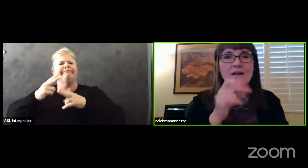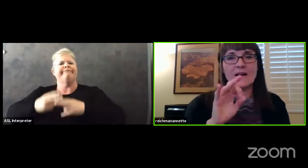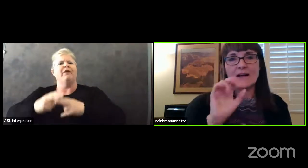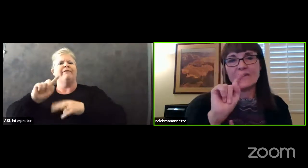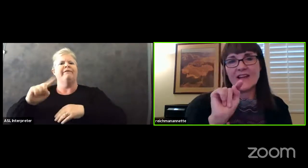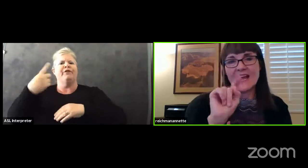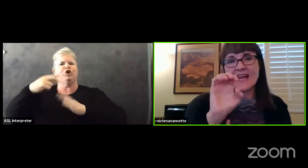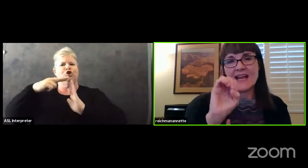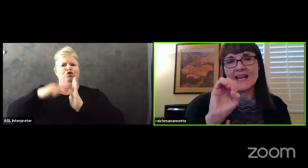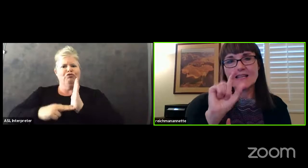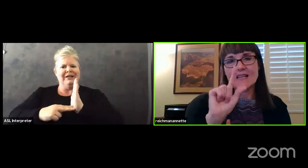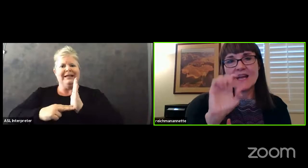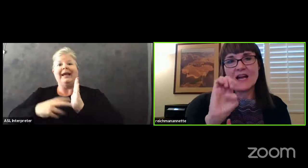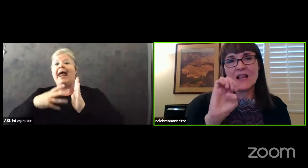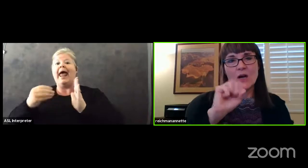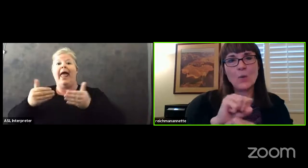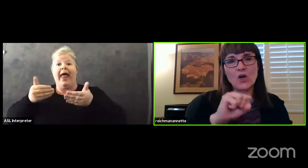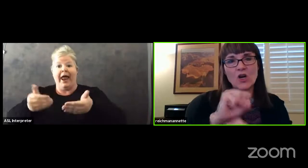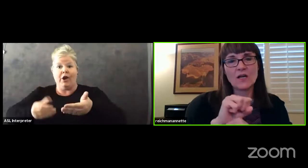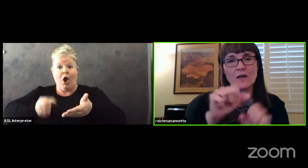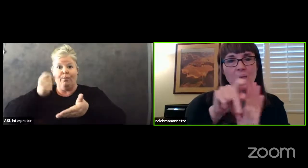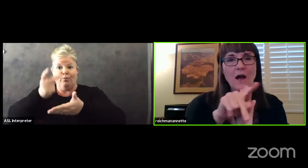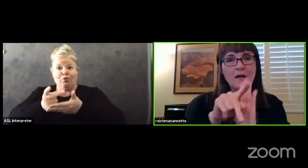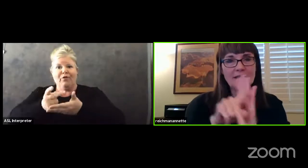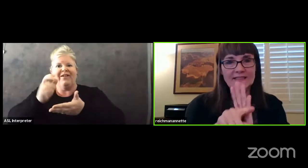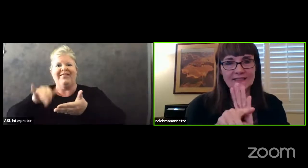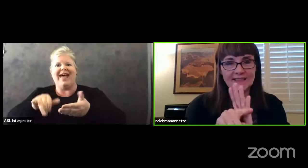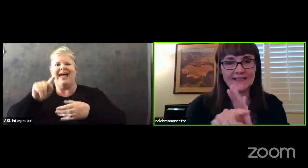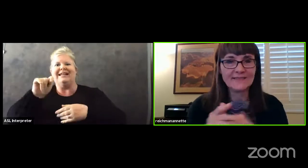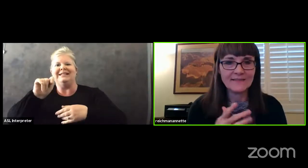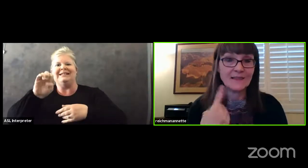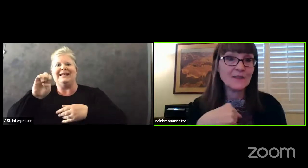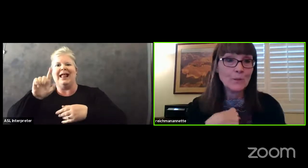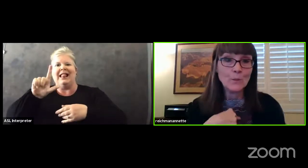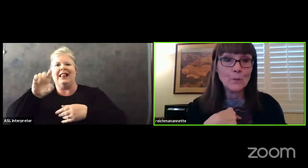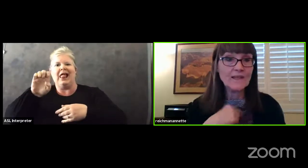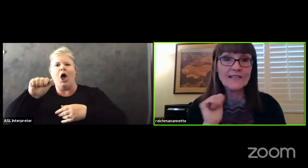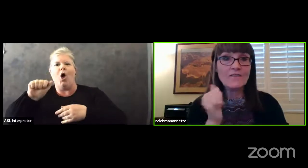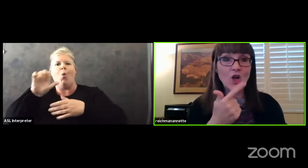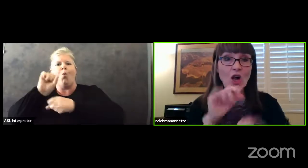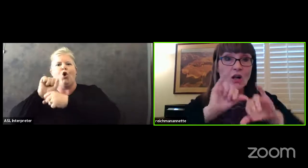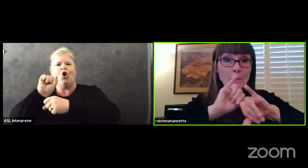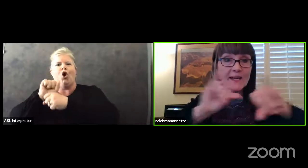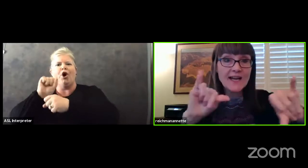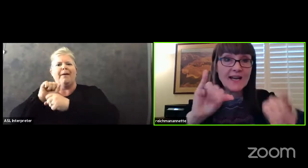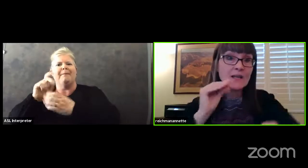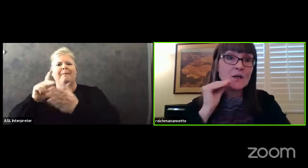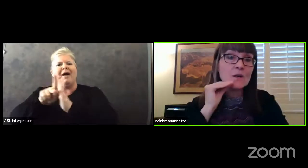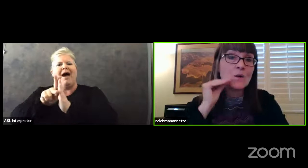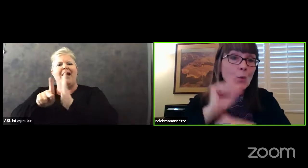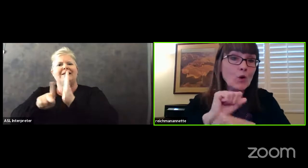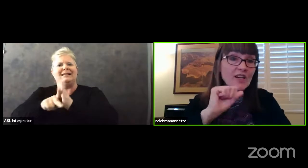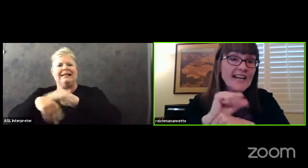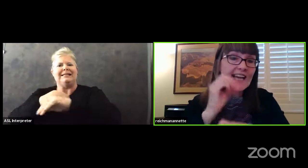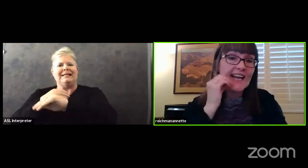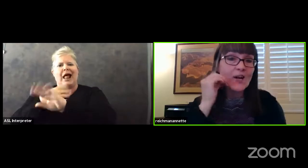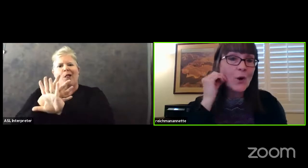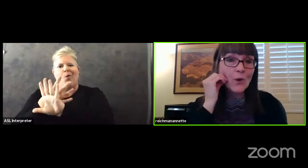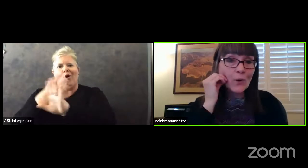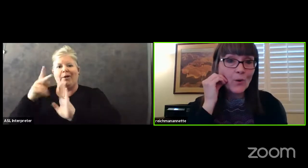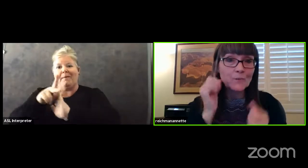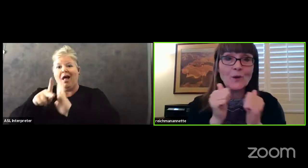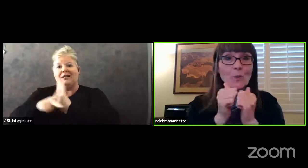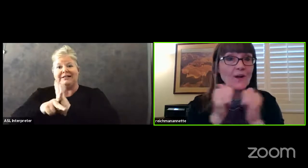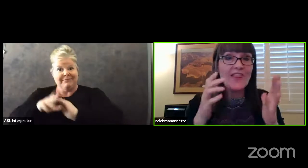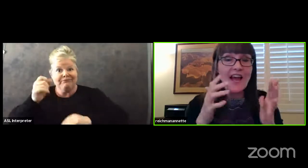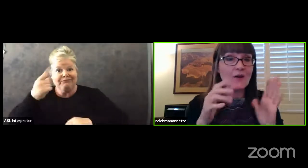of a telework policy. We've all been working at